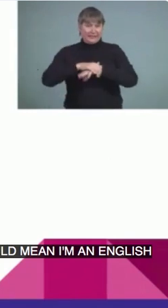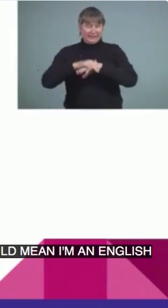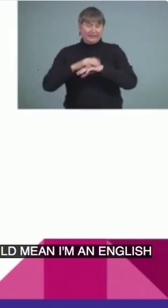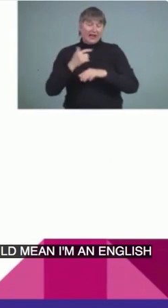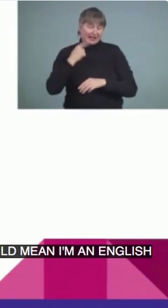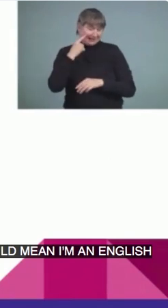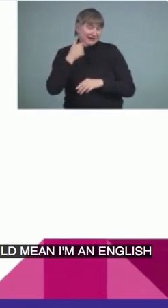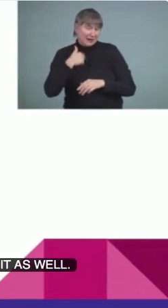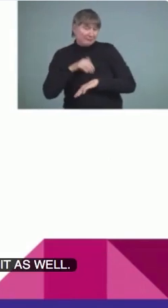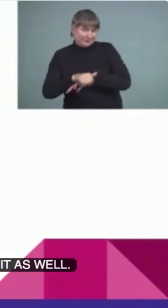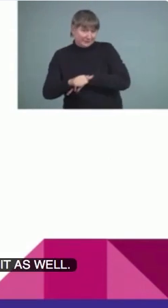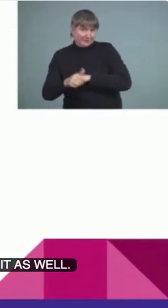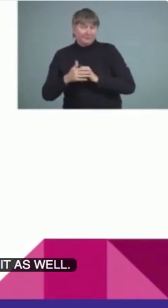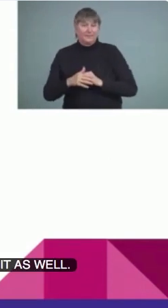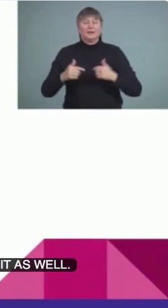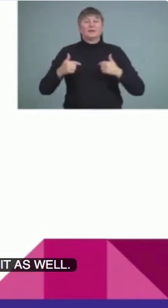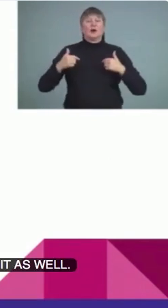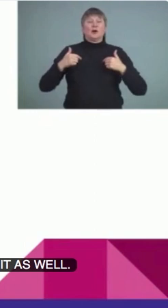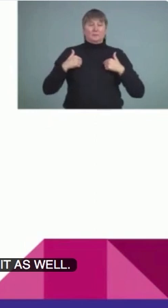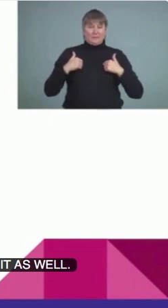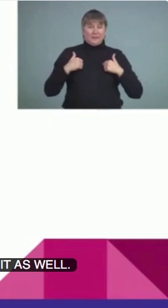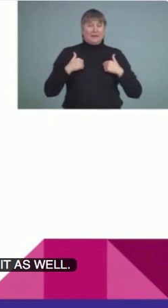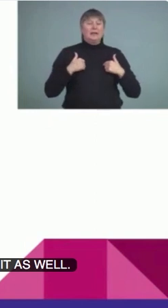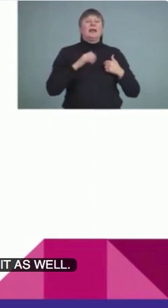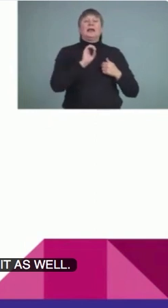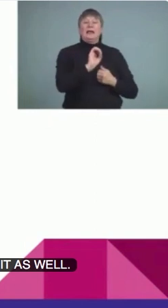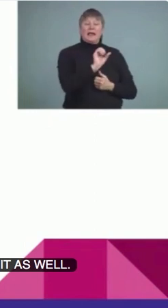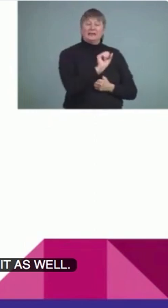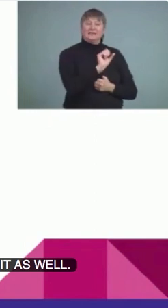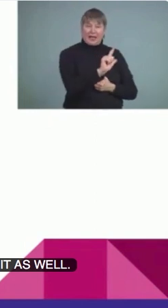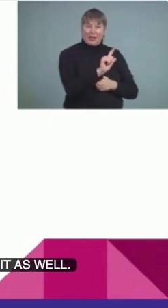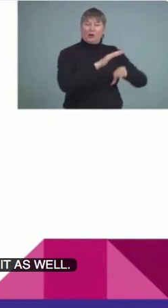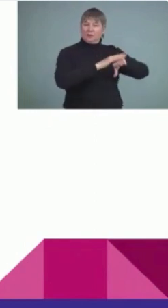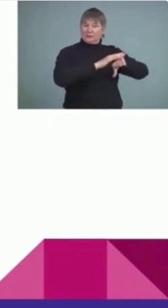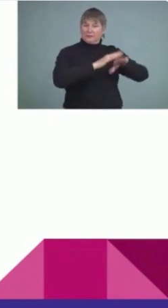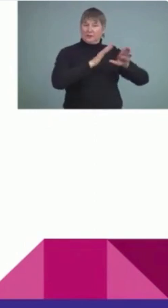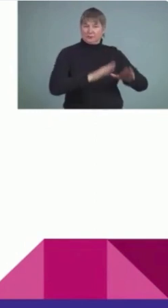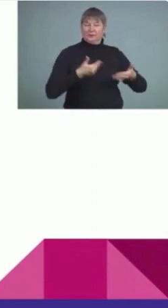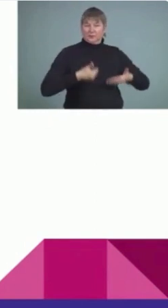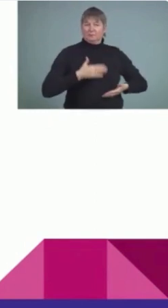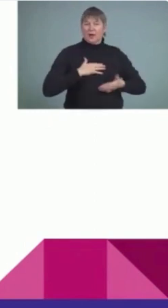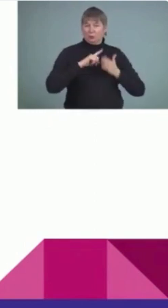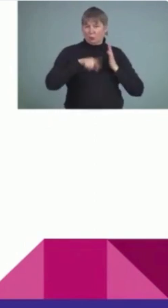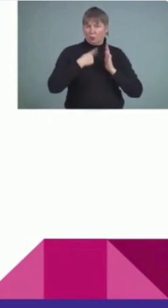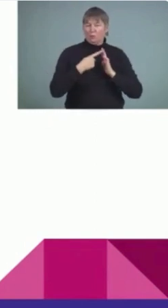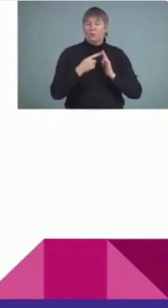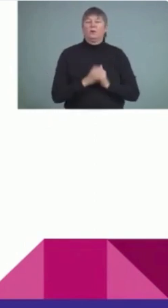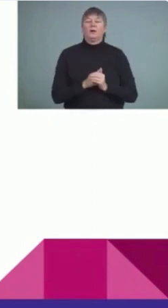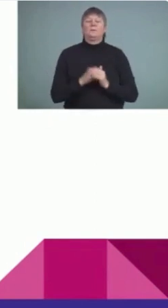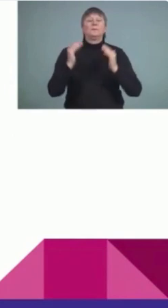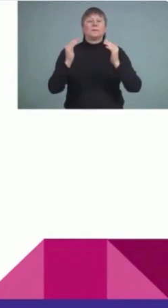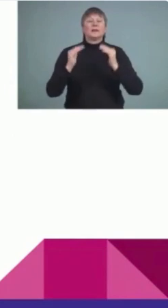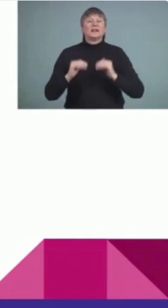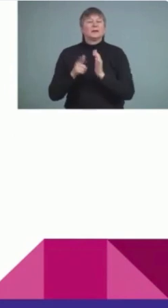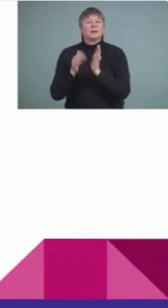well. So I am an ESL consultant. Another term that I see in textbooks a lot is